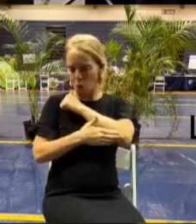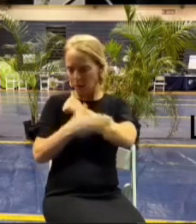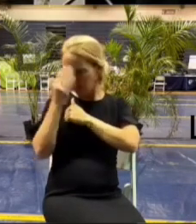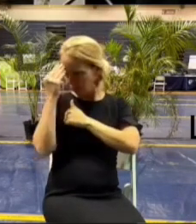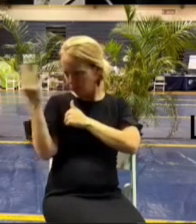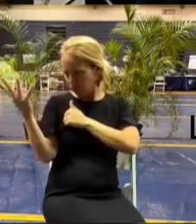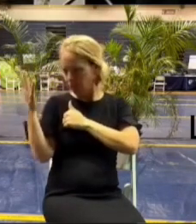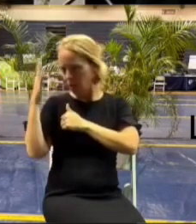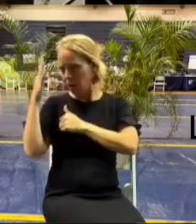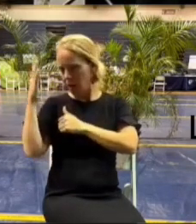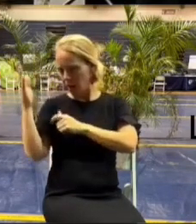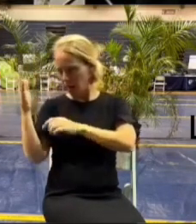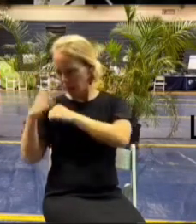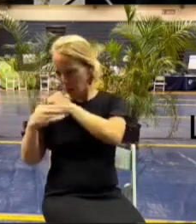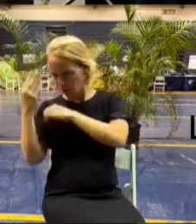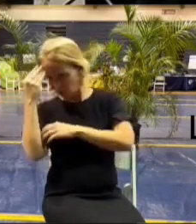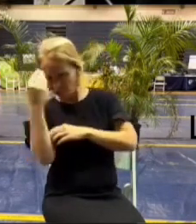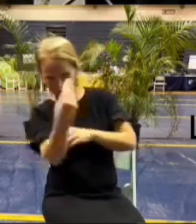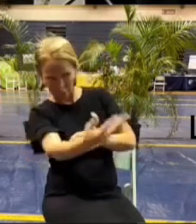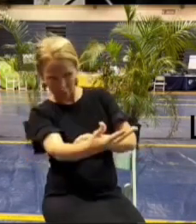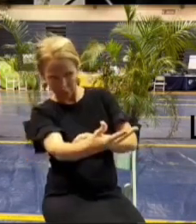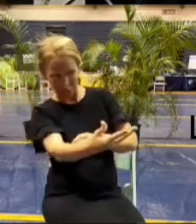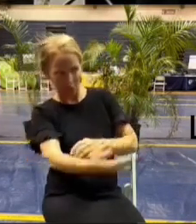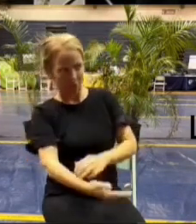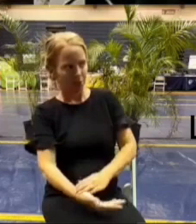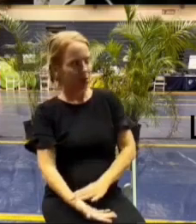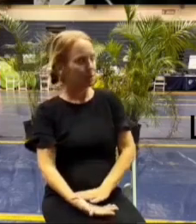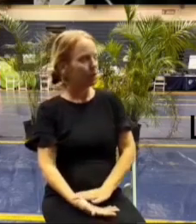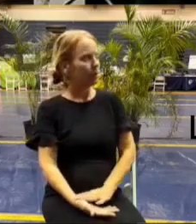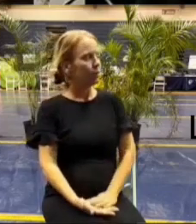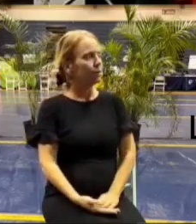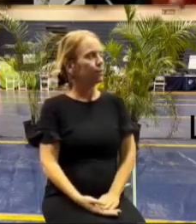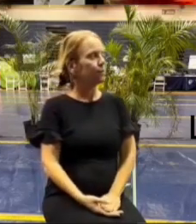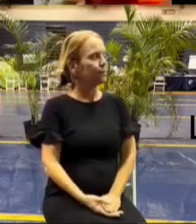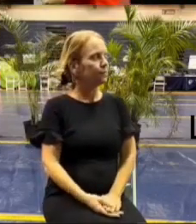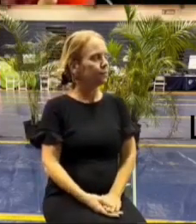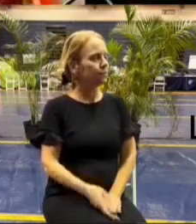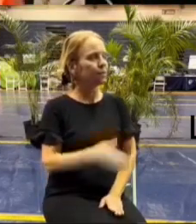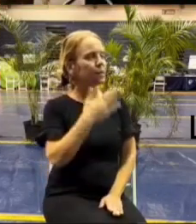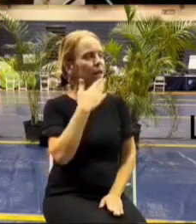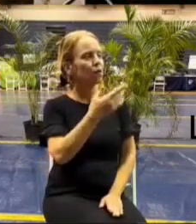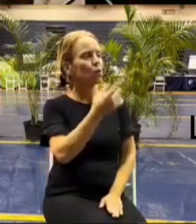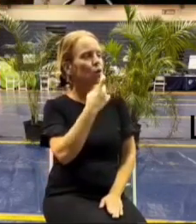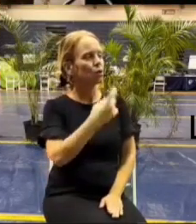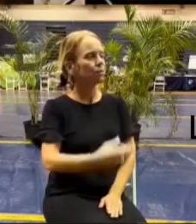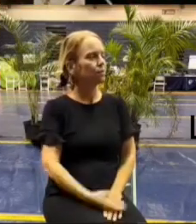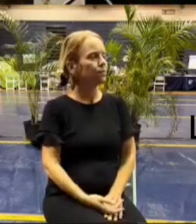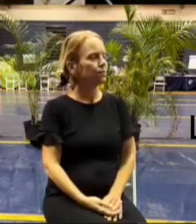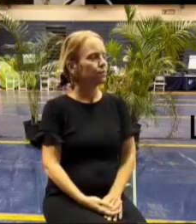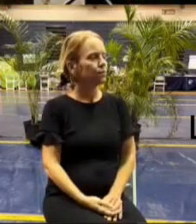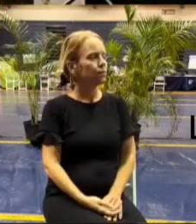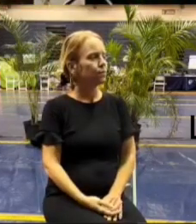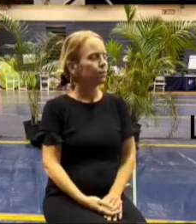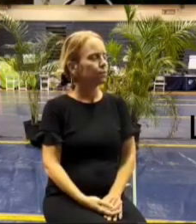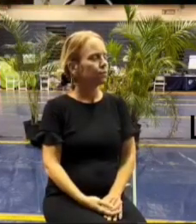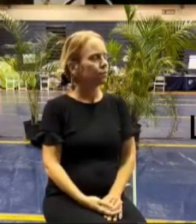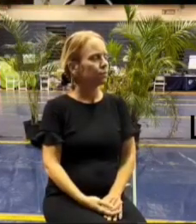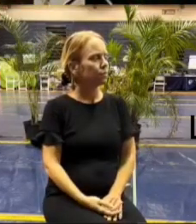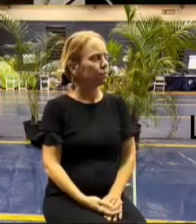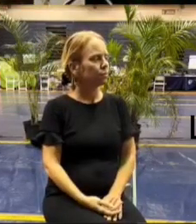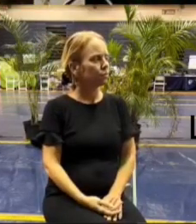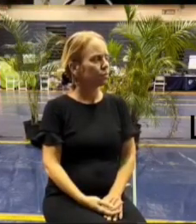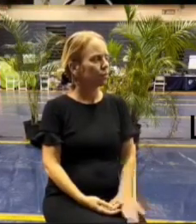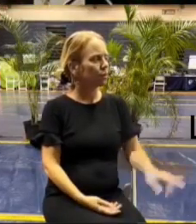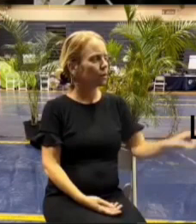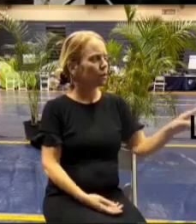you for the question thank you uh we have question there the front row at the end so my